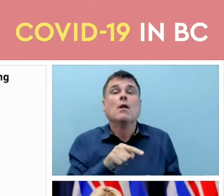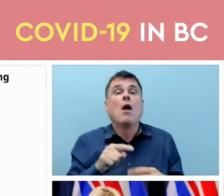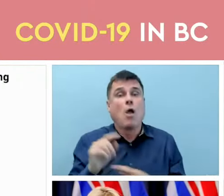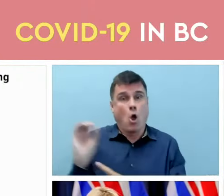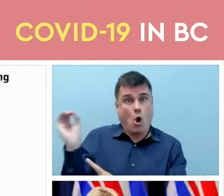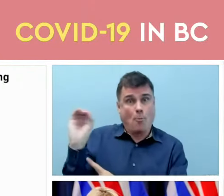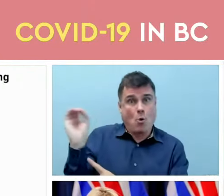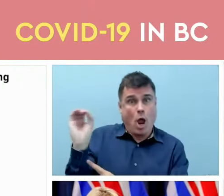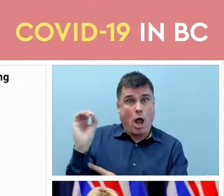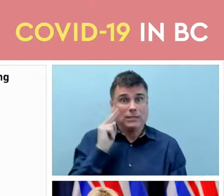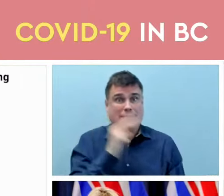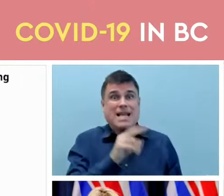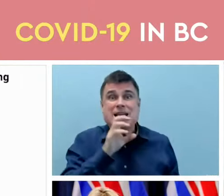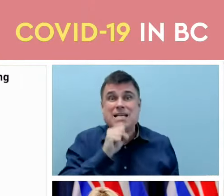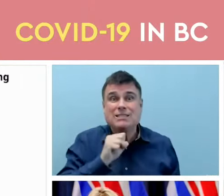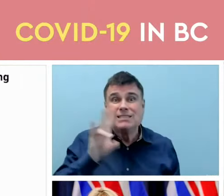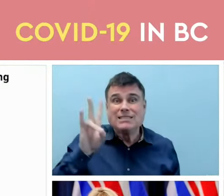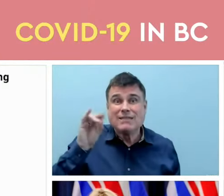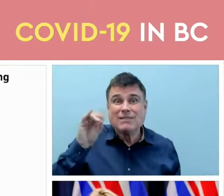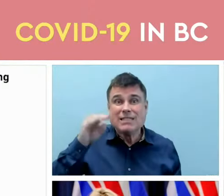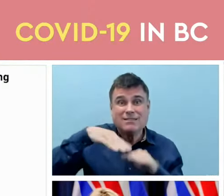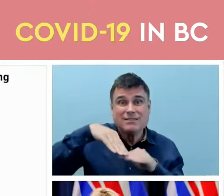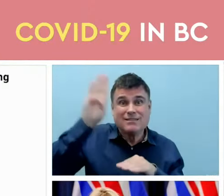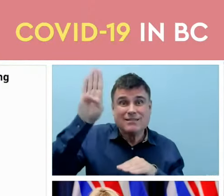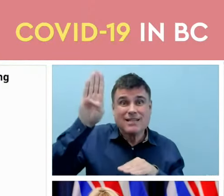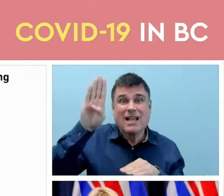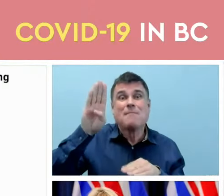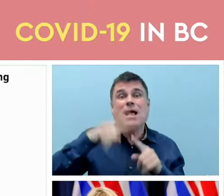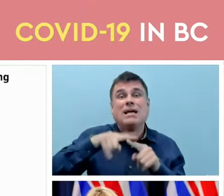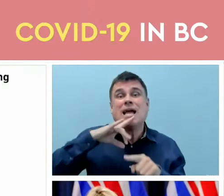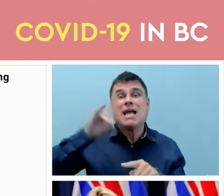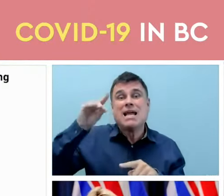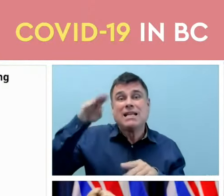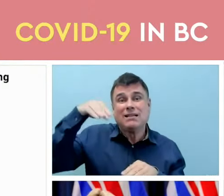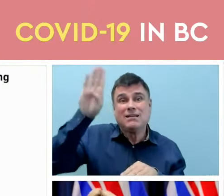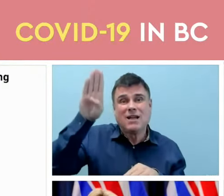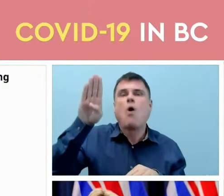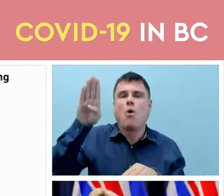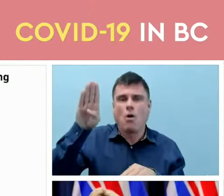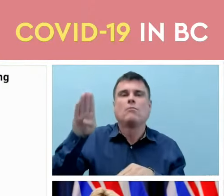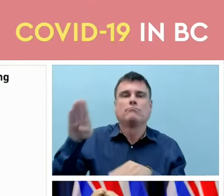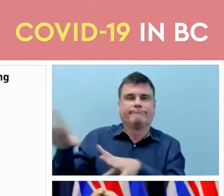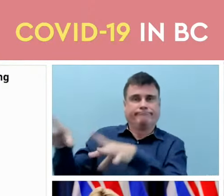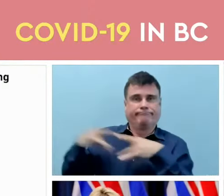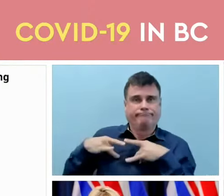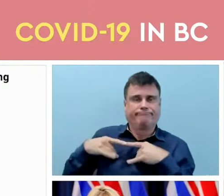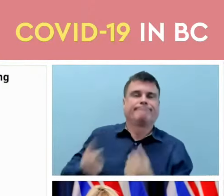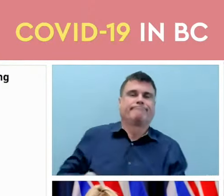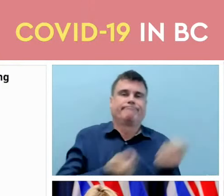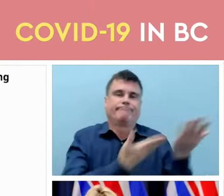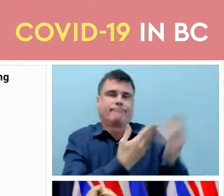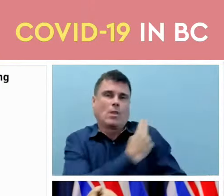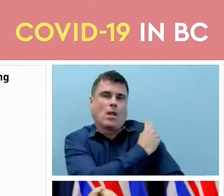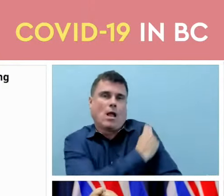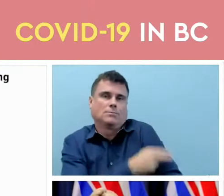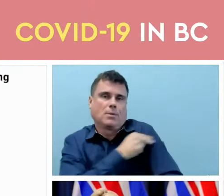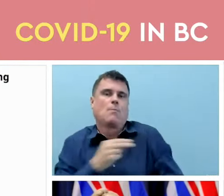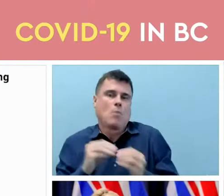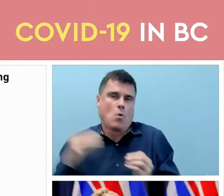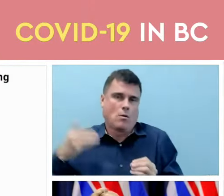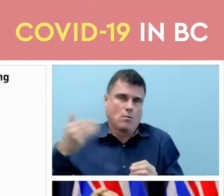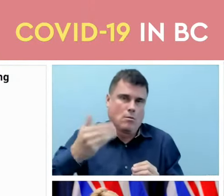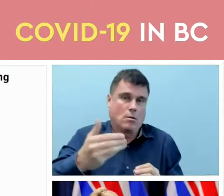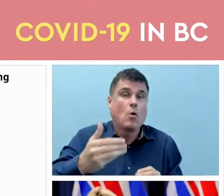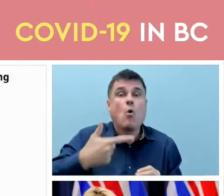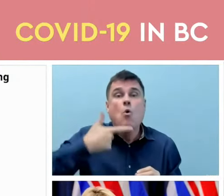particularly people who are over age 80 and that is one of the most vulnerable areas that we can make a difference right